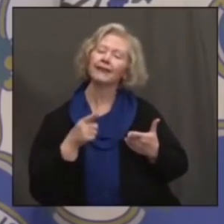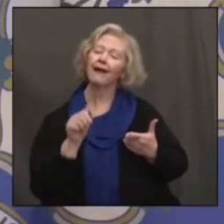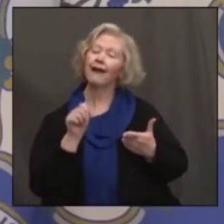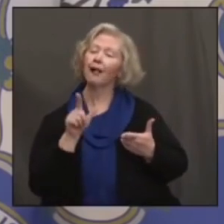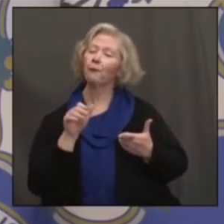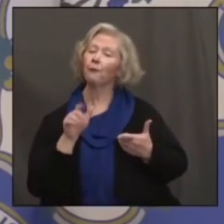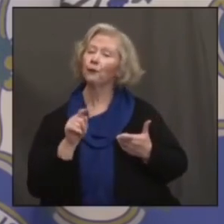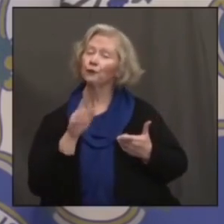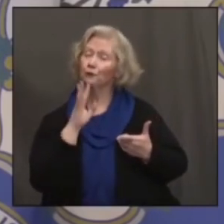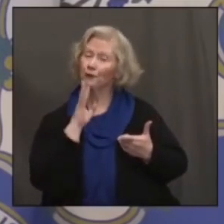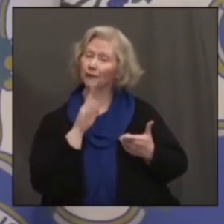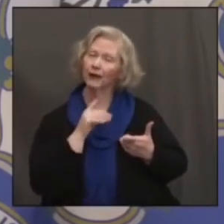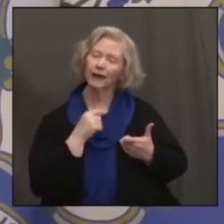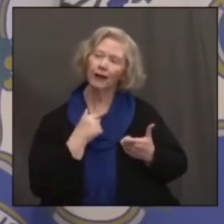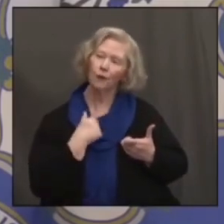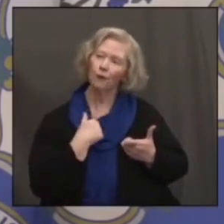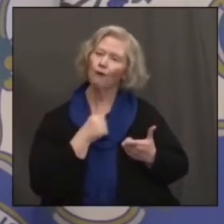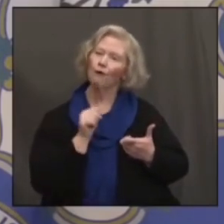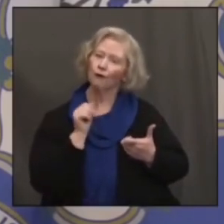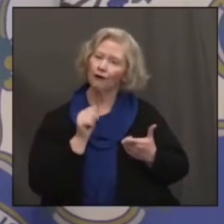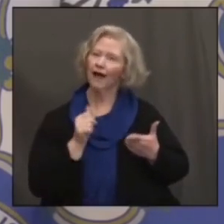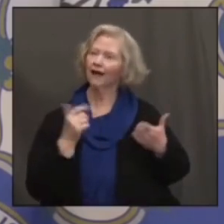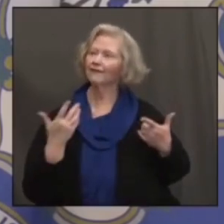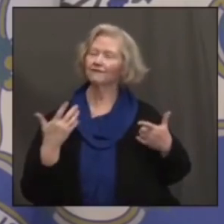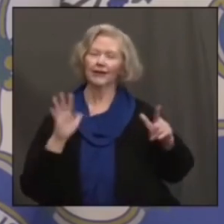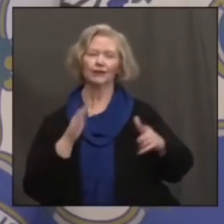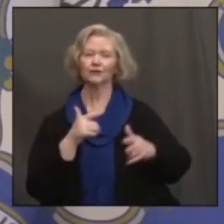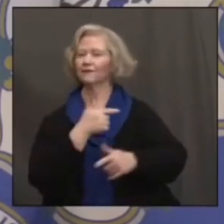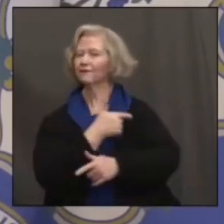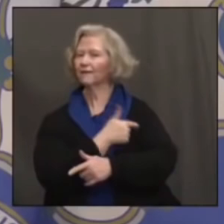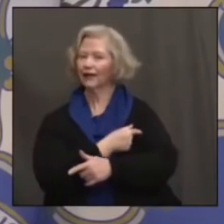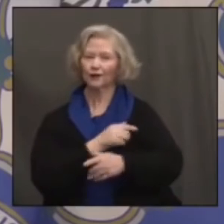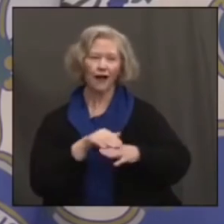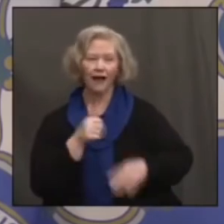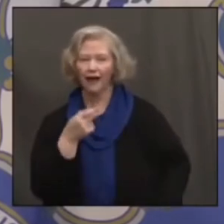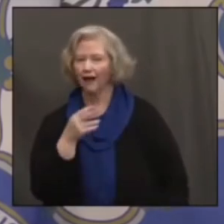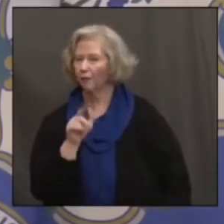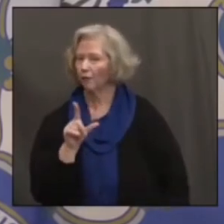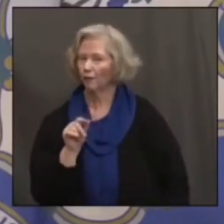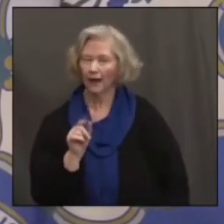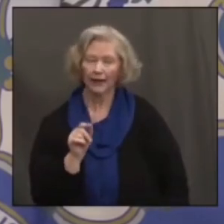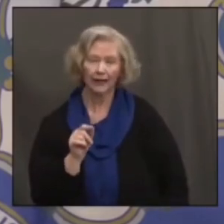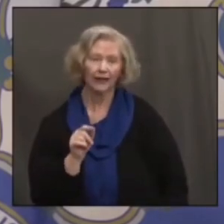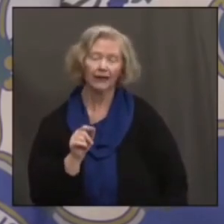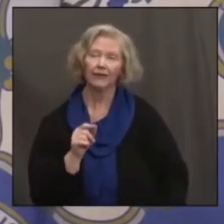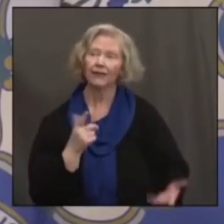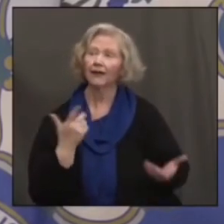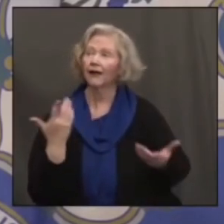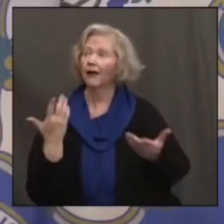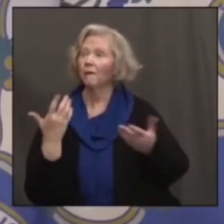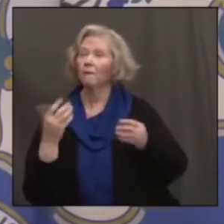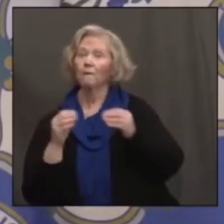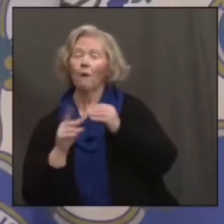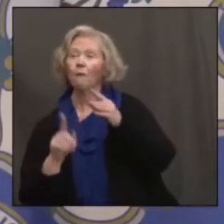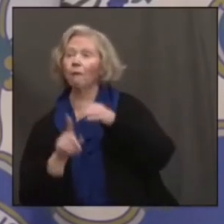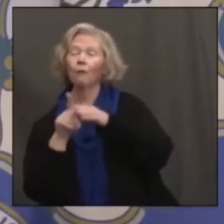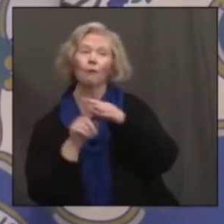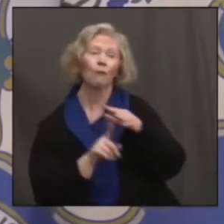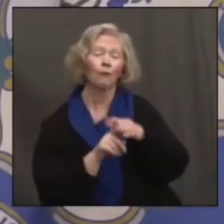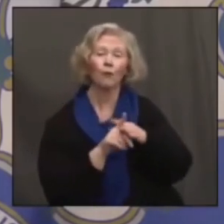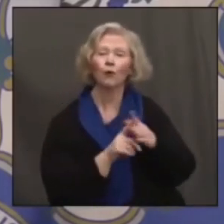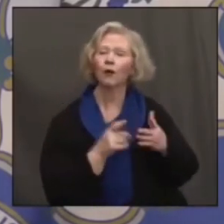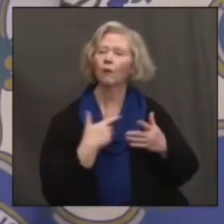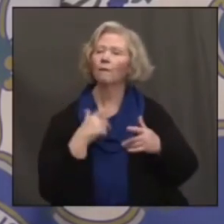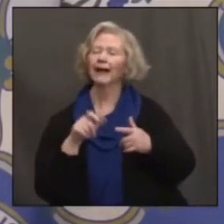Albert Coe, we're not necessarily done with vaccinations on April 20th. There could be variants. There could be booster shots.